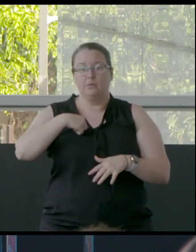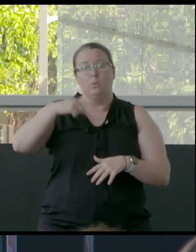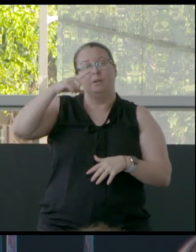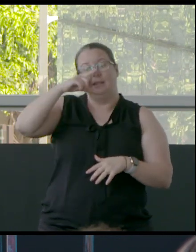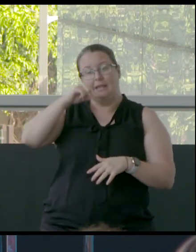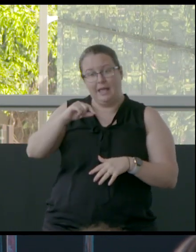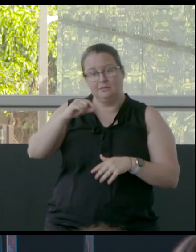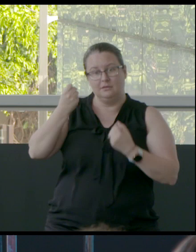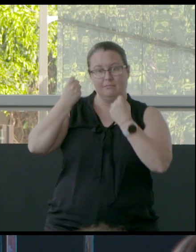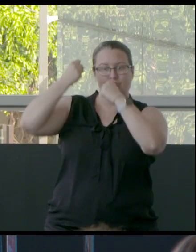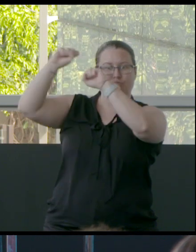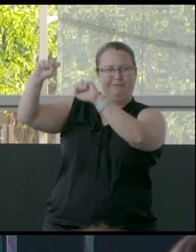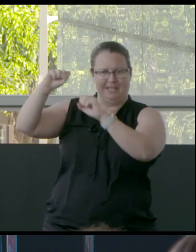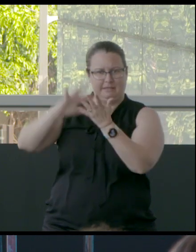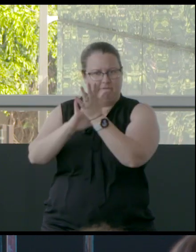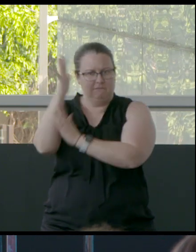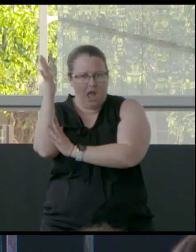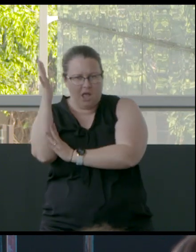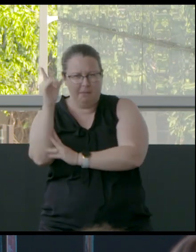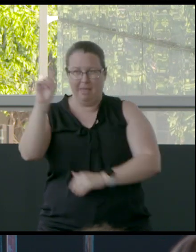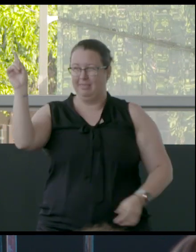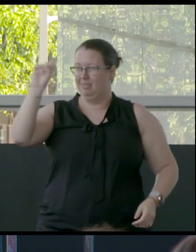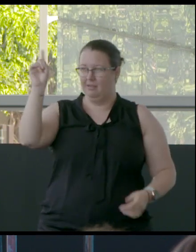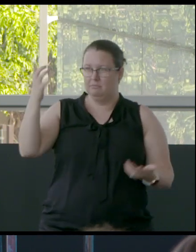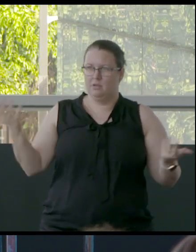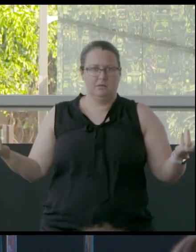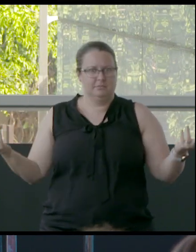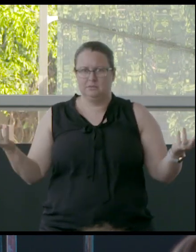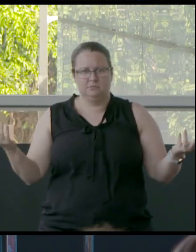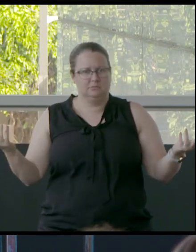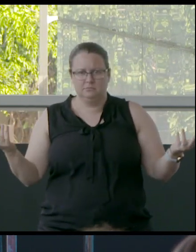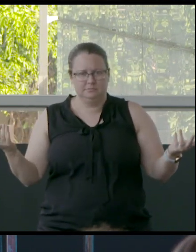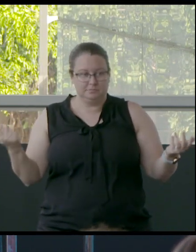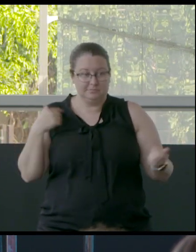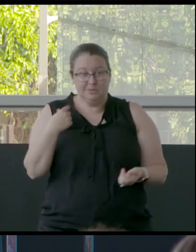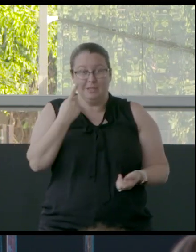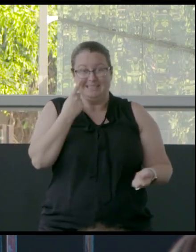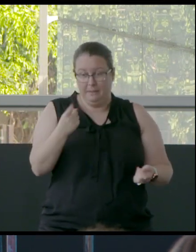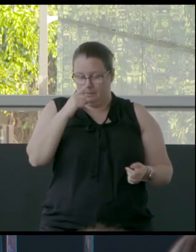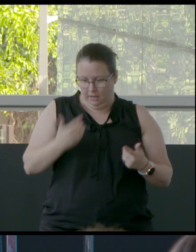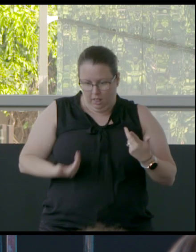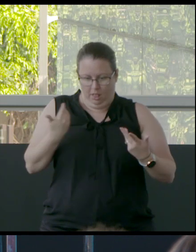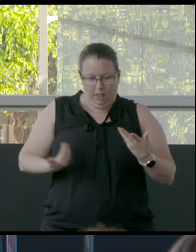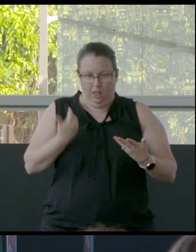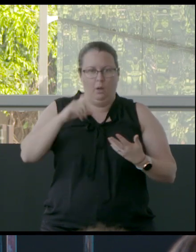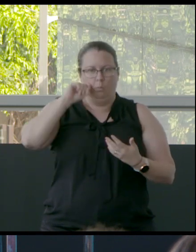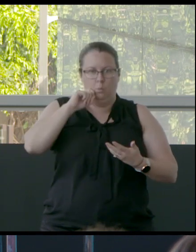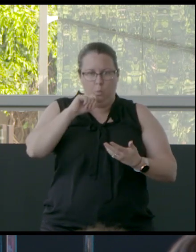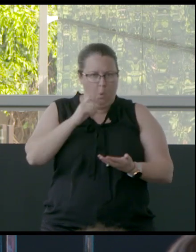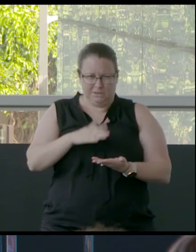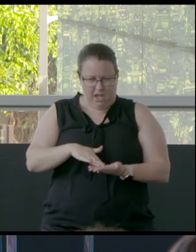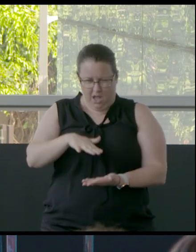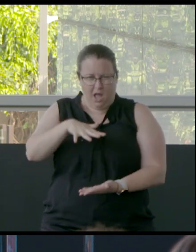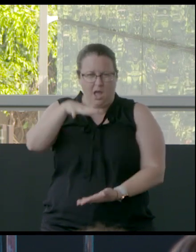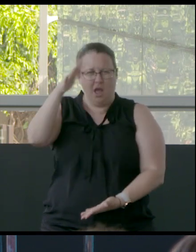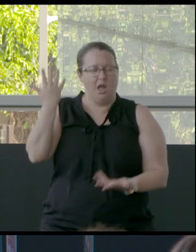prevent fires. We can do this. But right now, this is... What we're seeing is really, really critically linked to